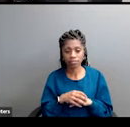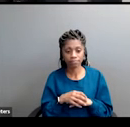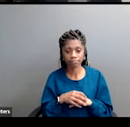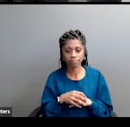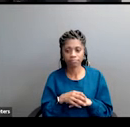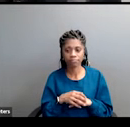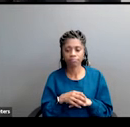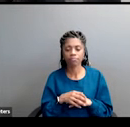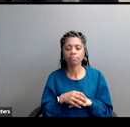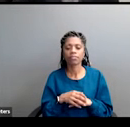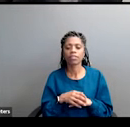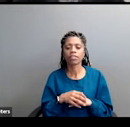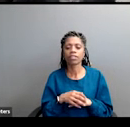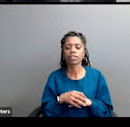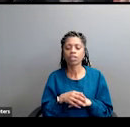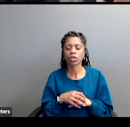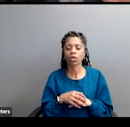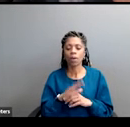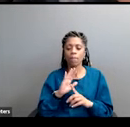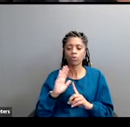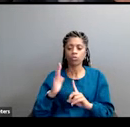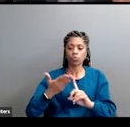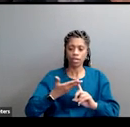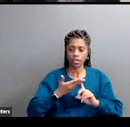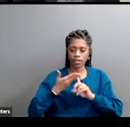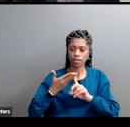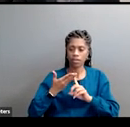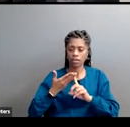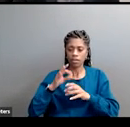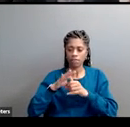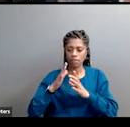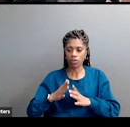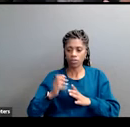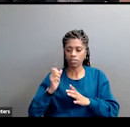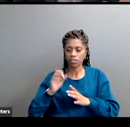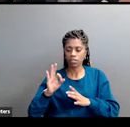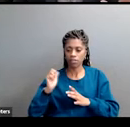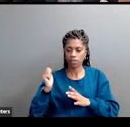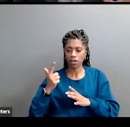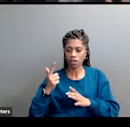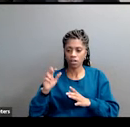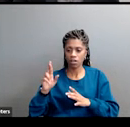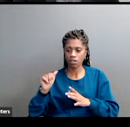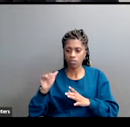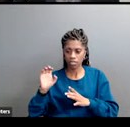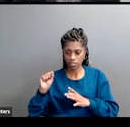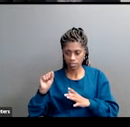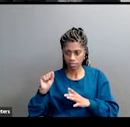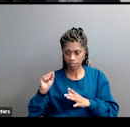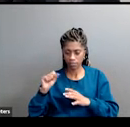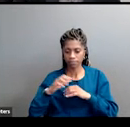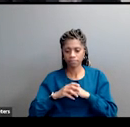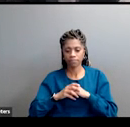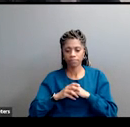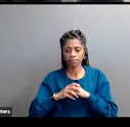Persuadable voters, all races. The United States ideologically is largely divided